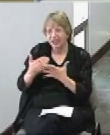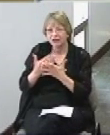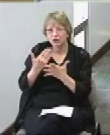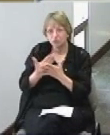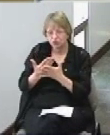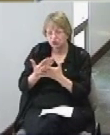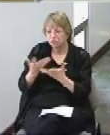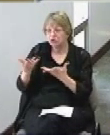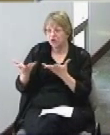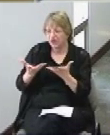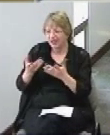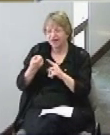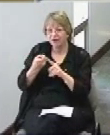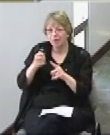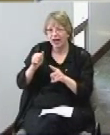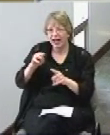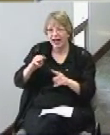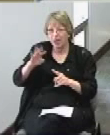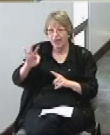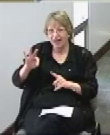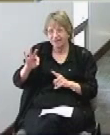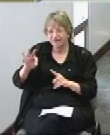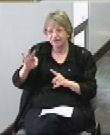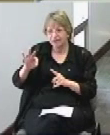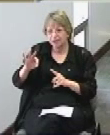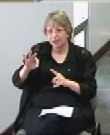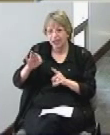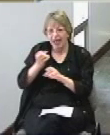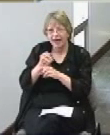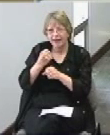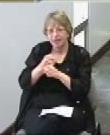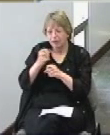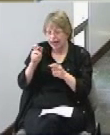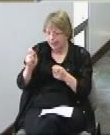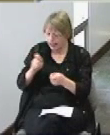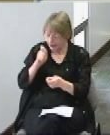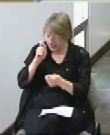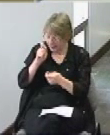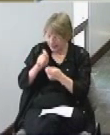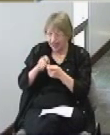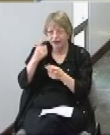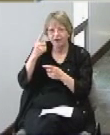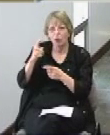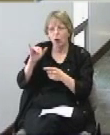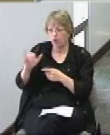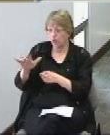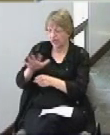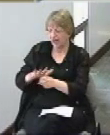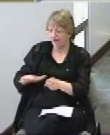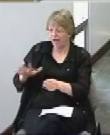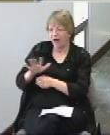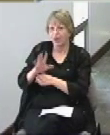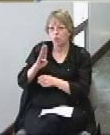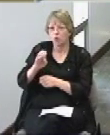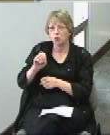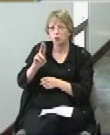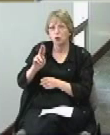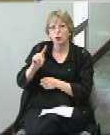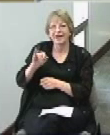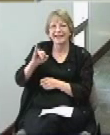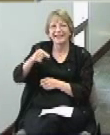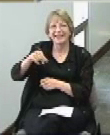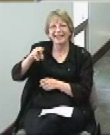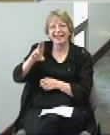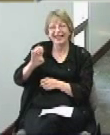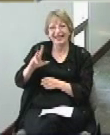AMF that is designed specifically for boutique areas it will be able to be you can arrange it